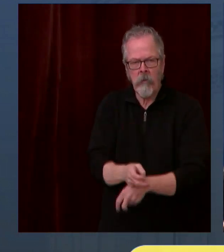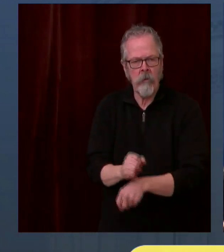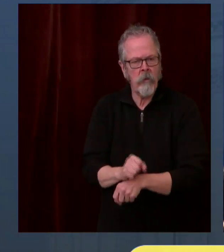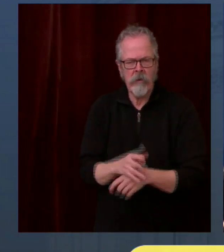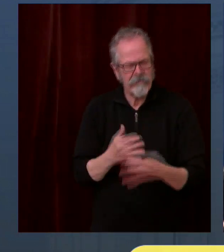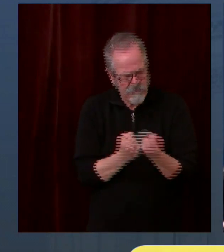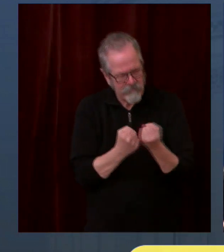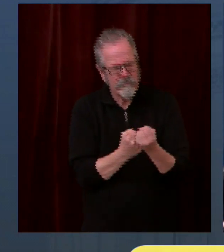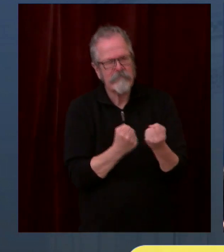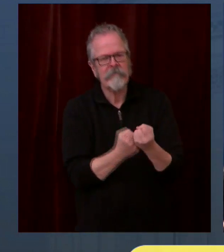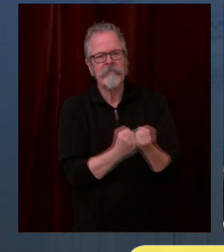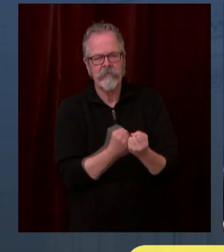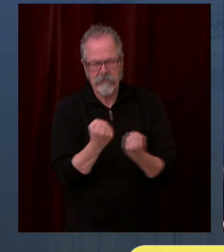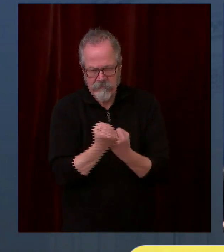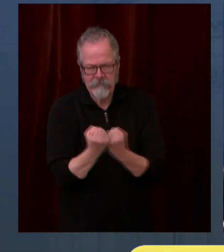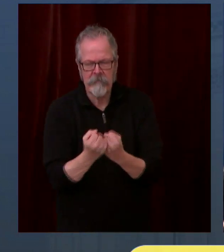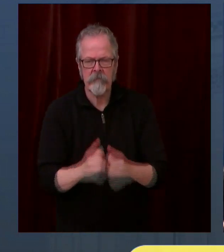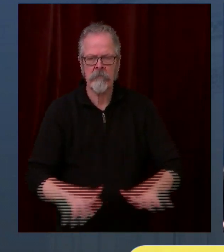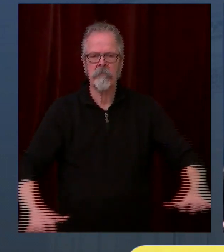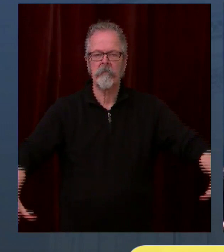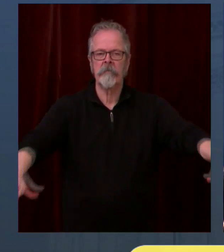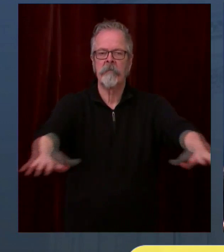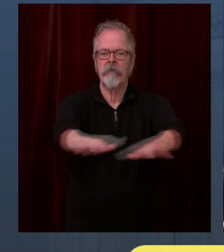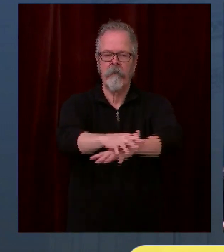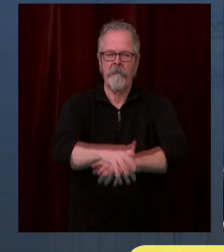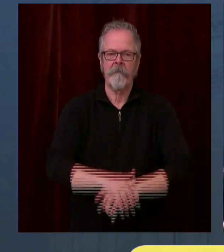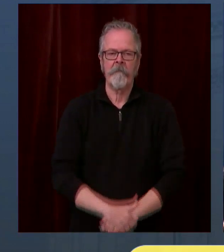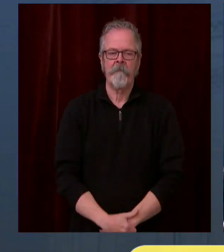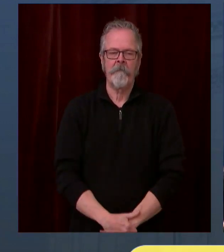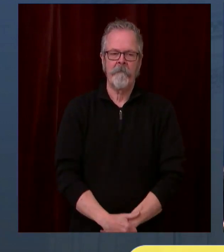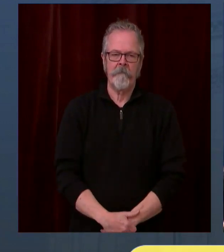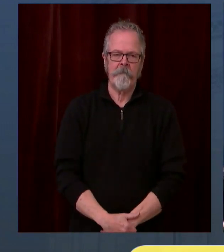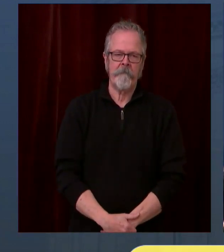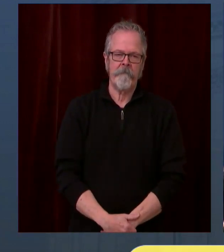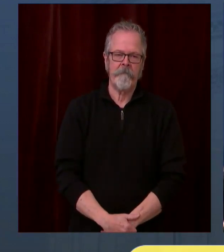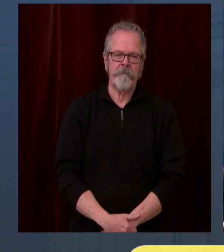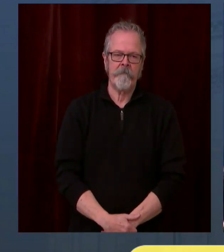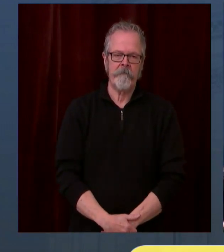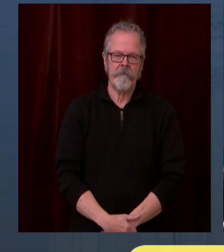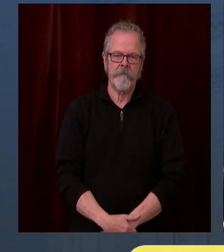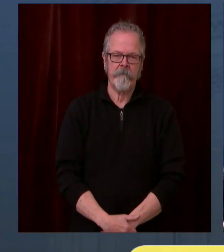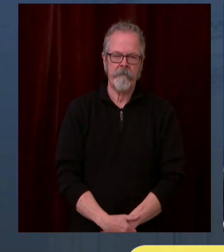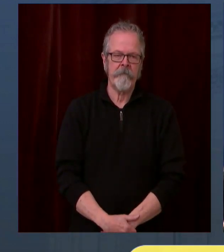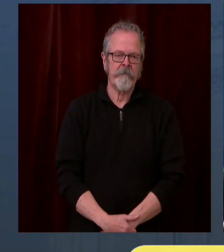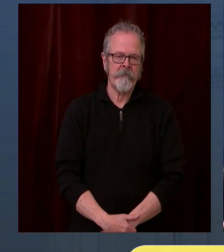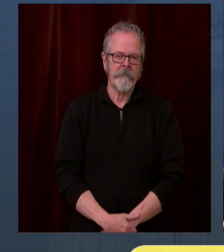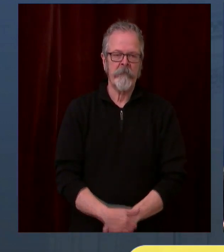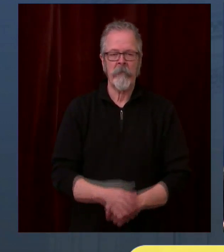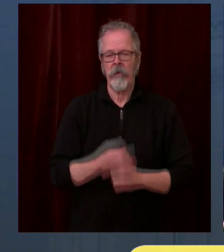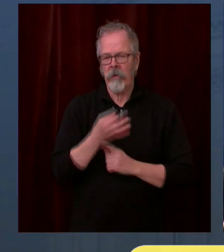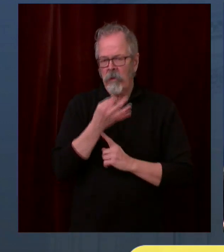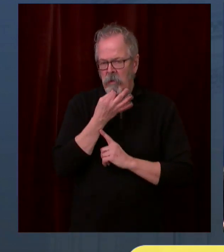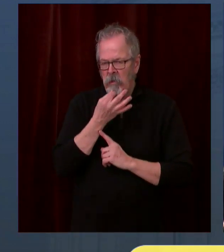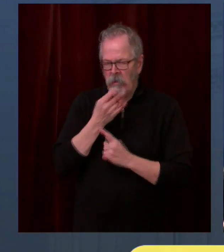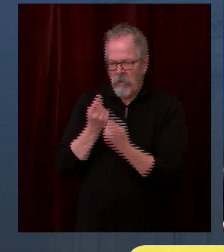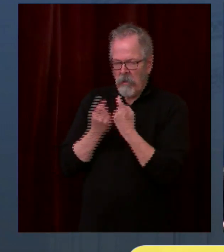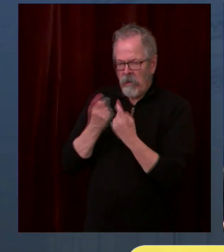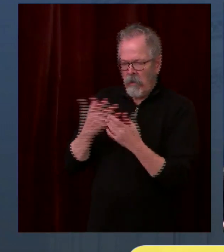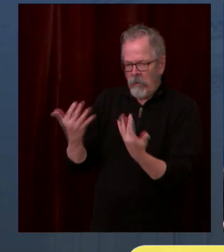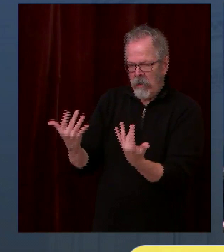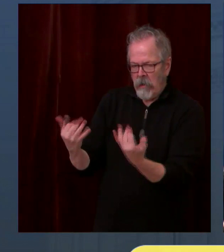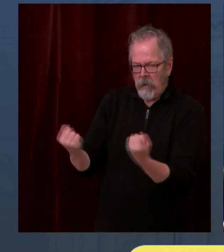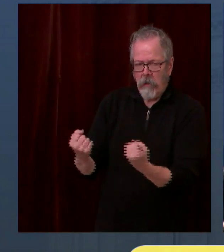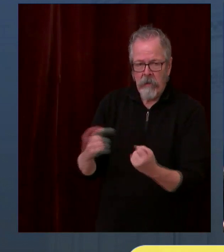questions, I just want to make reference to kind of an interesting article I read the other day in New York Times. It had coverage about the